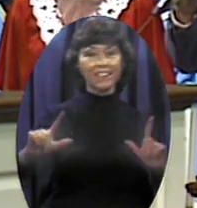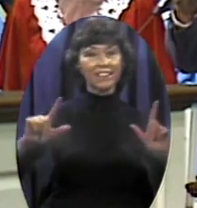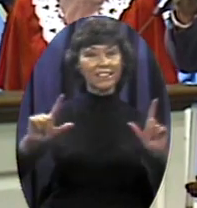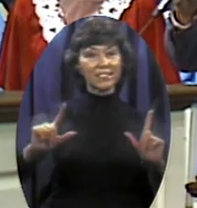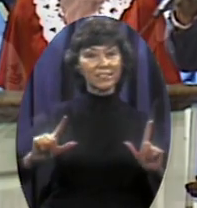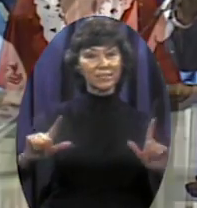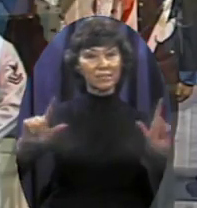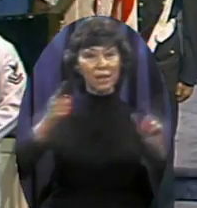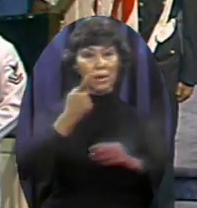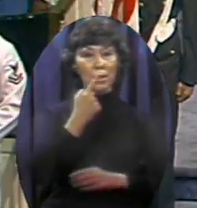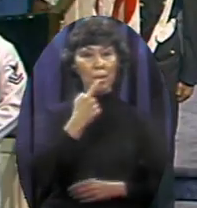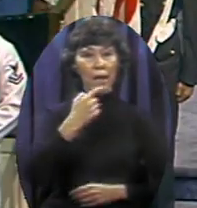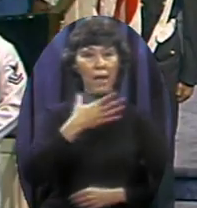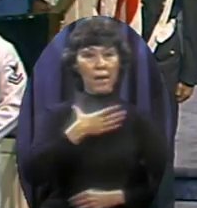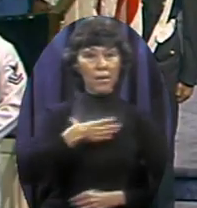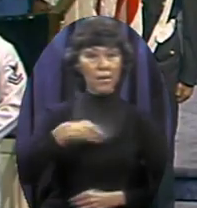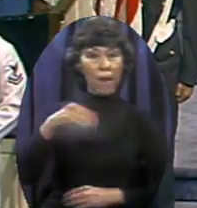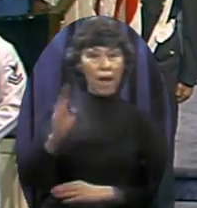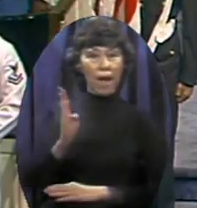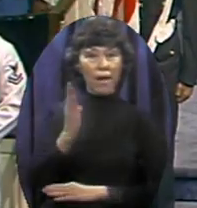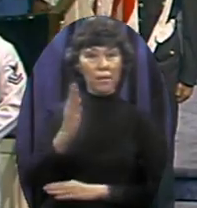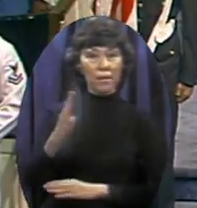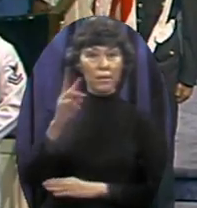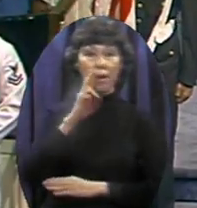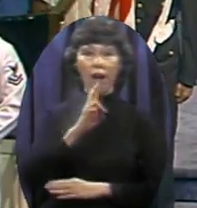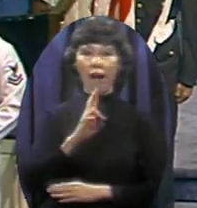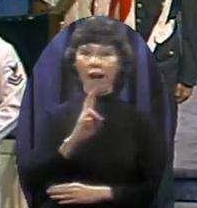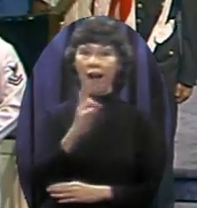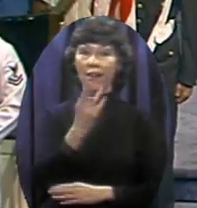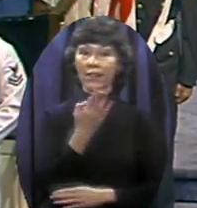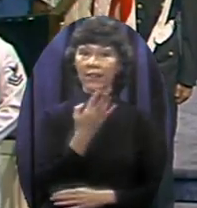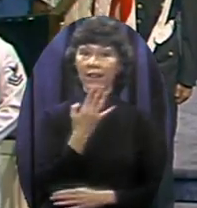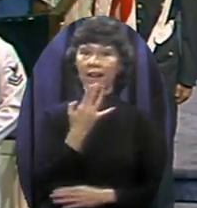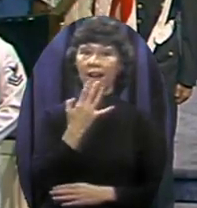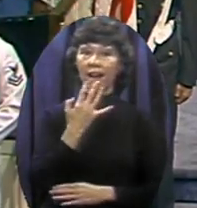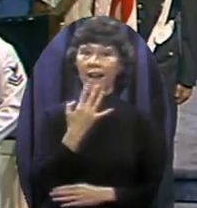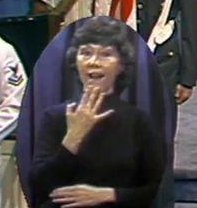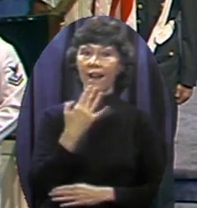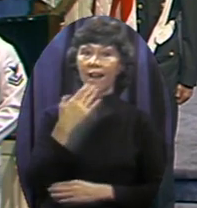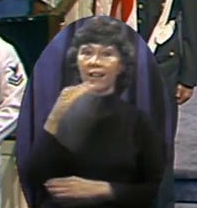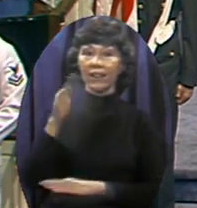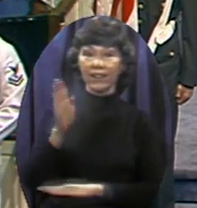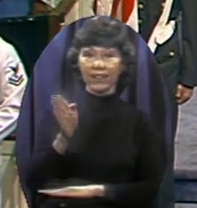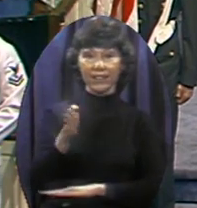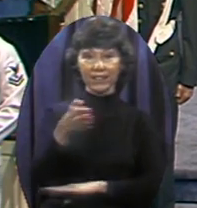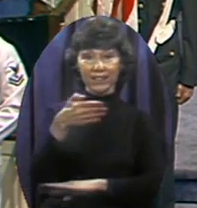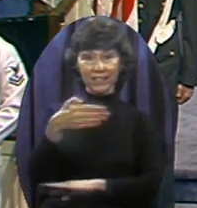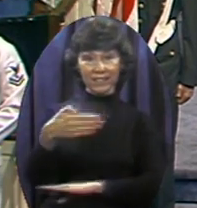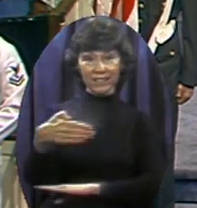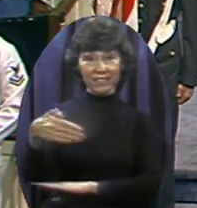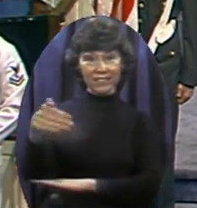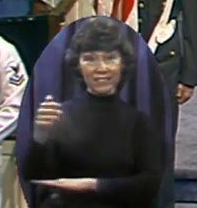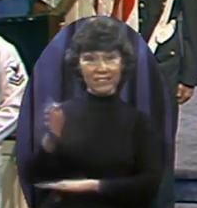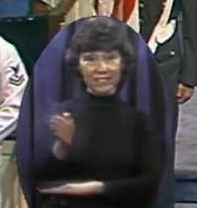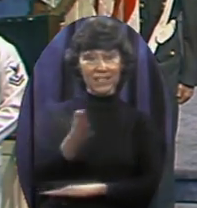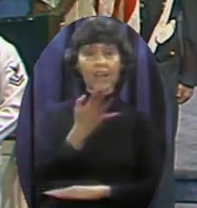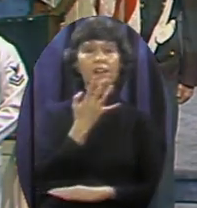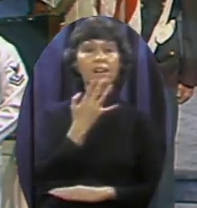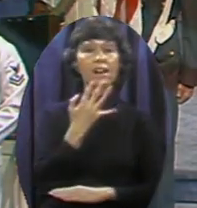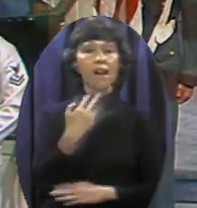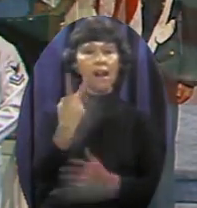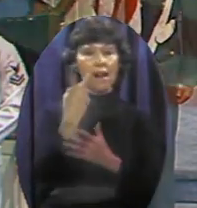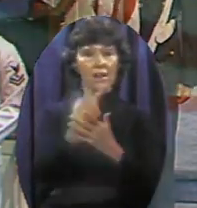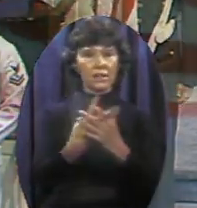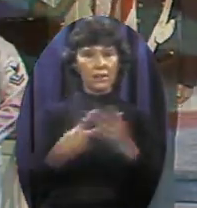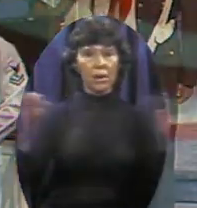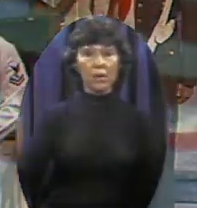Red, white, and blue are its colors ¶ ¶ Colors